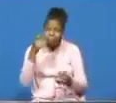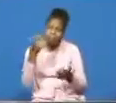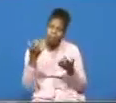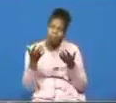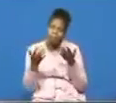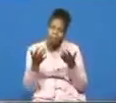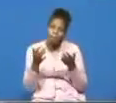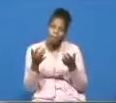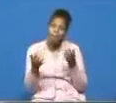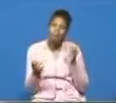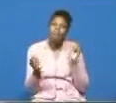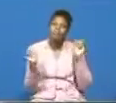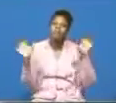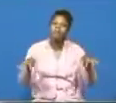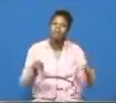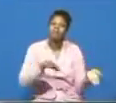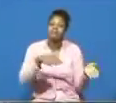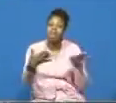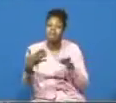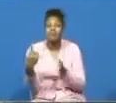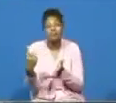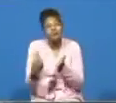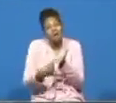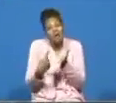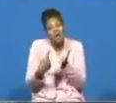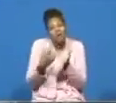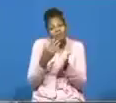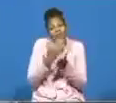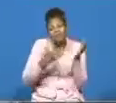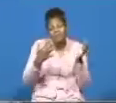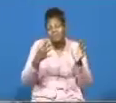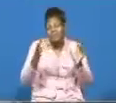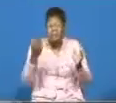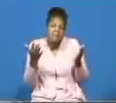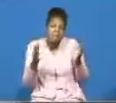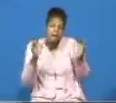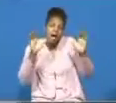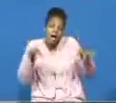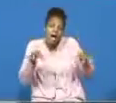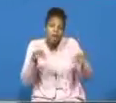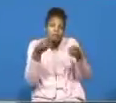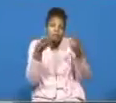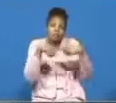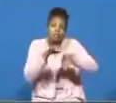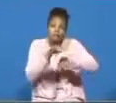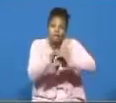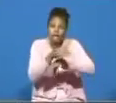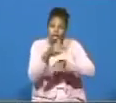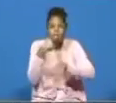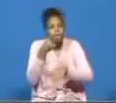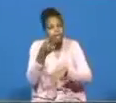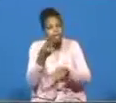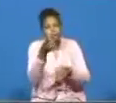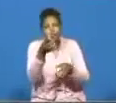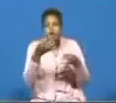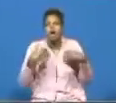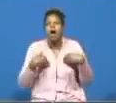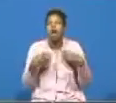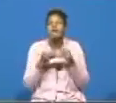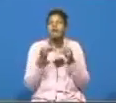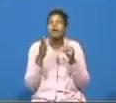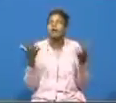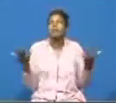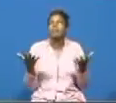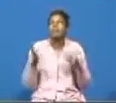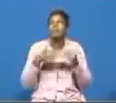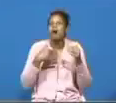been dead something else could have happened to me i tell you you have more than what to give god